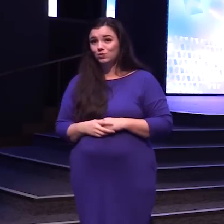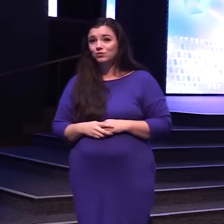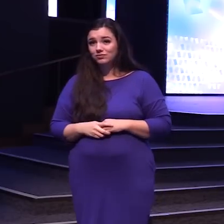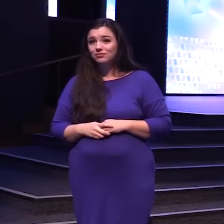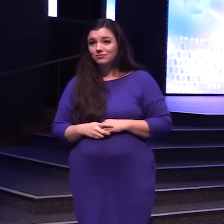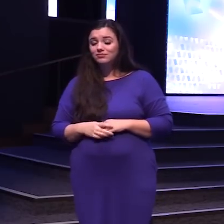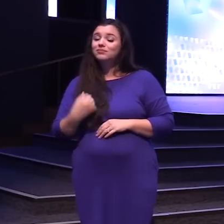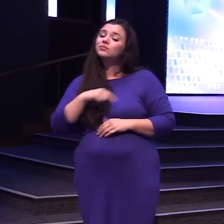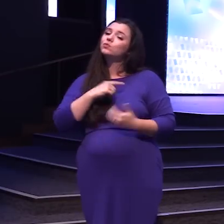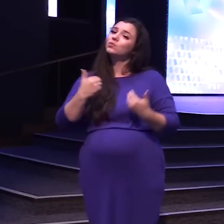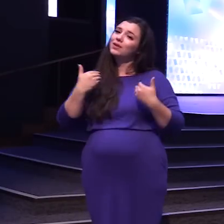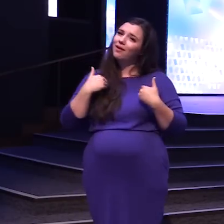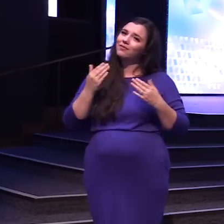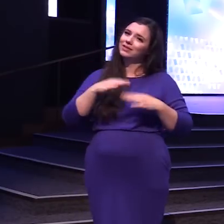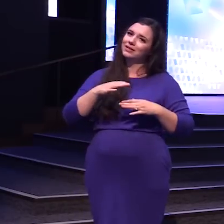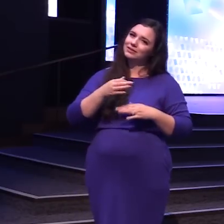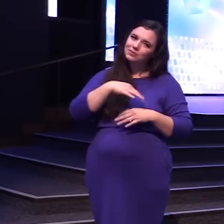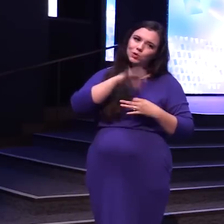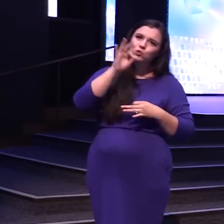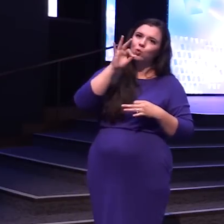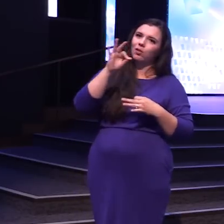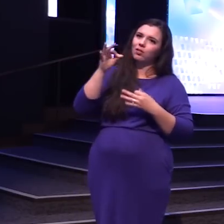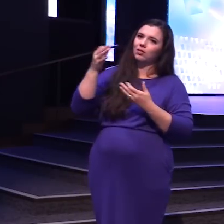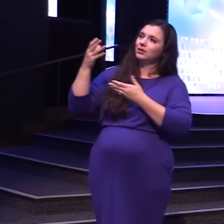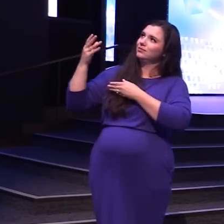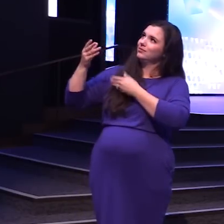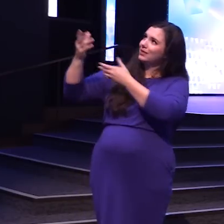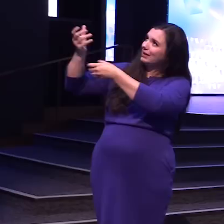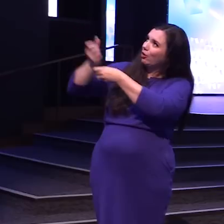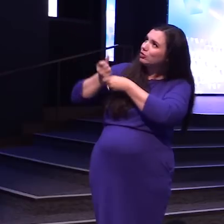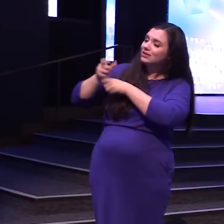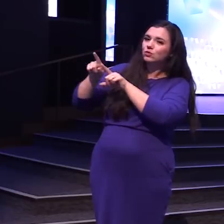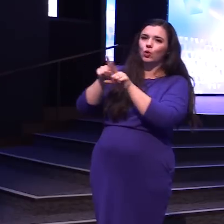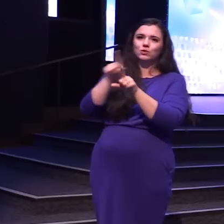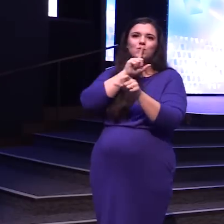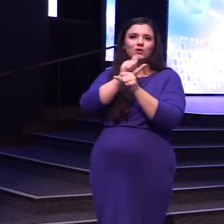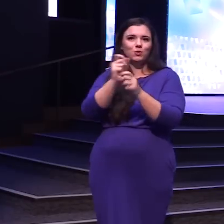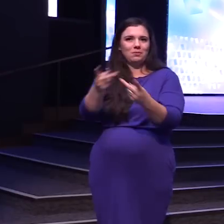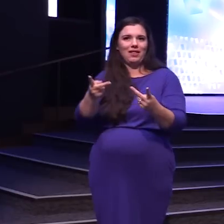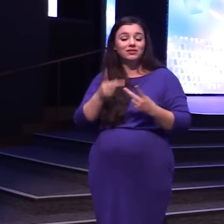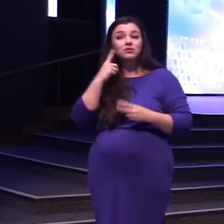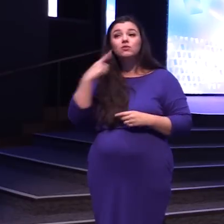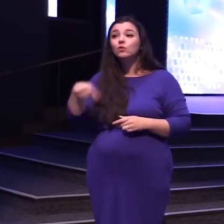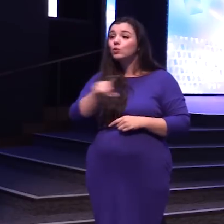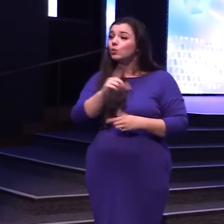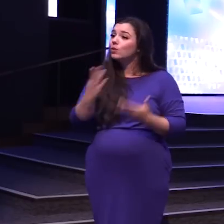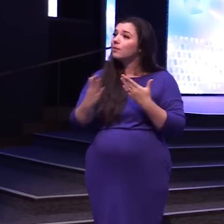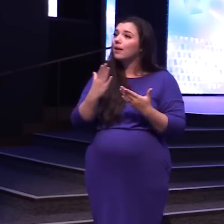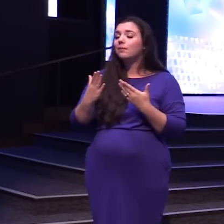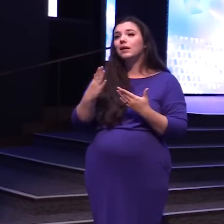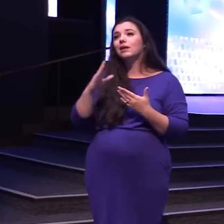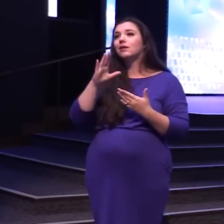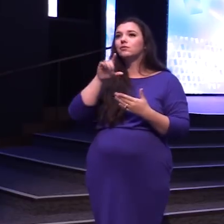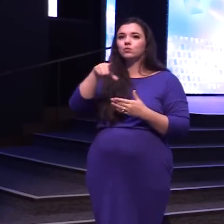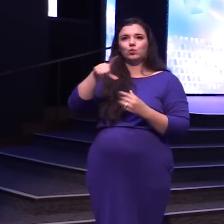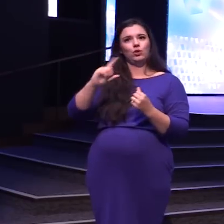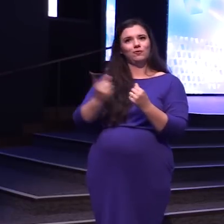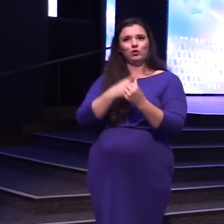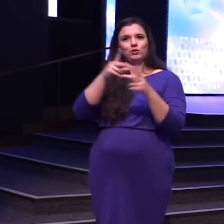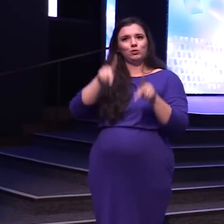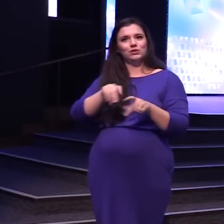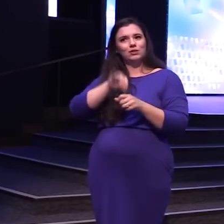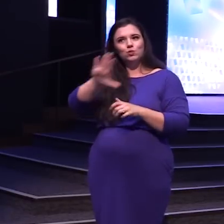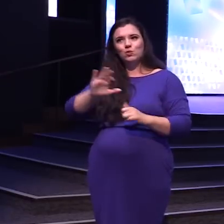We have a spiritual inheritance And then an actual Like place So for you Maybe it's You're the first person In your family